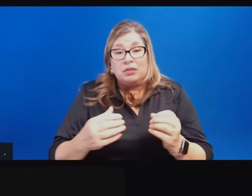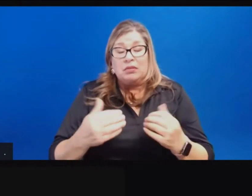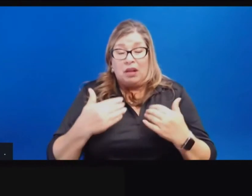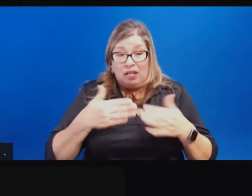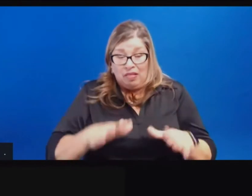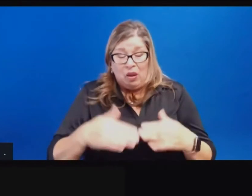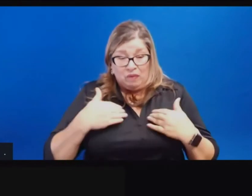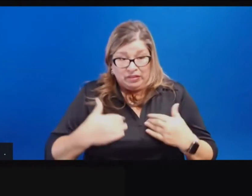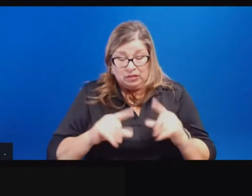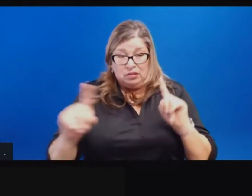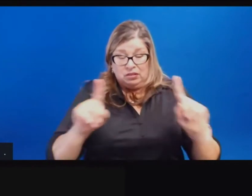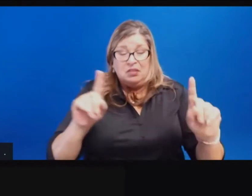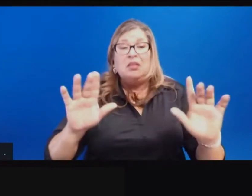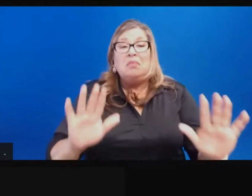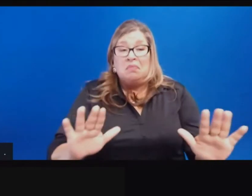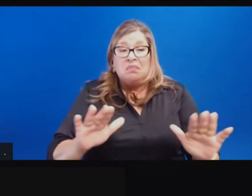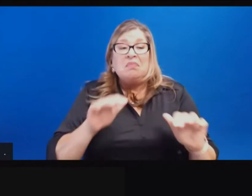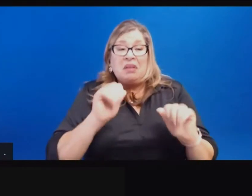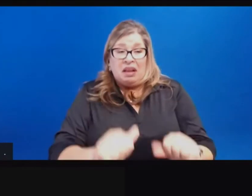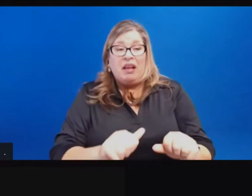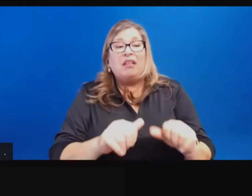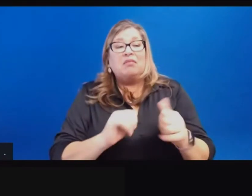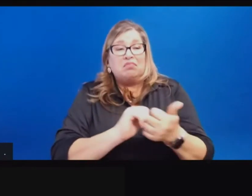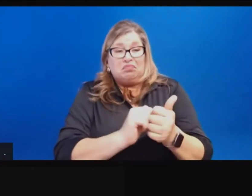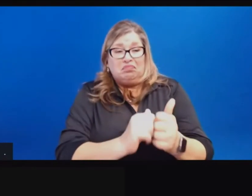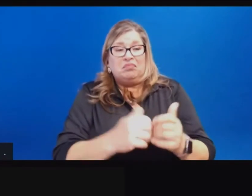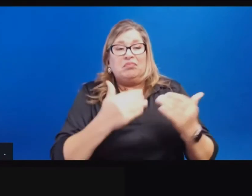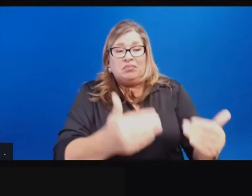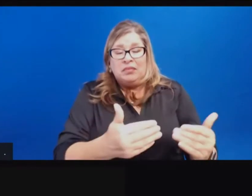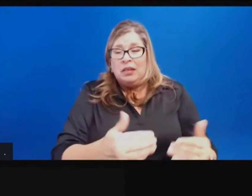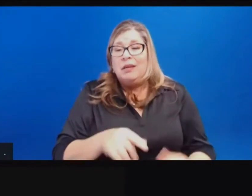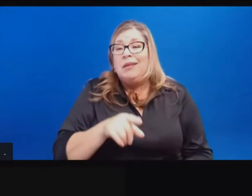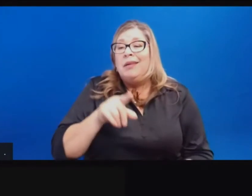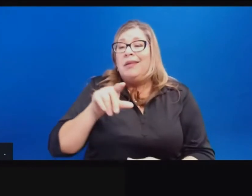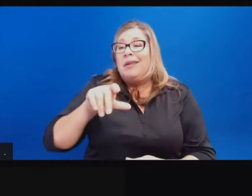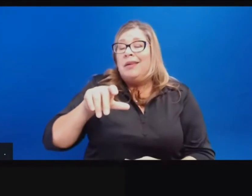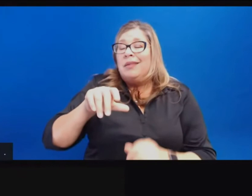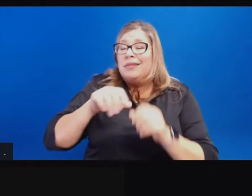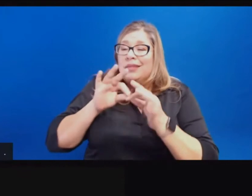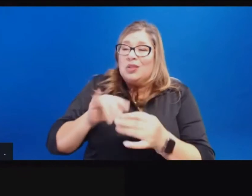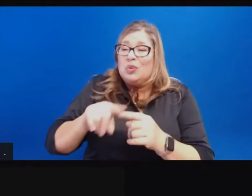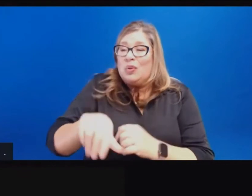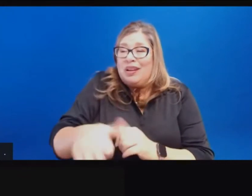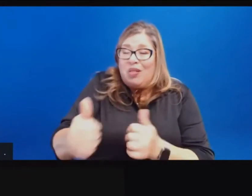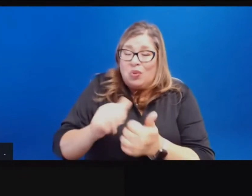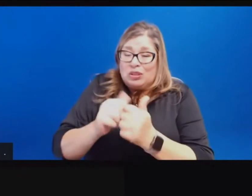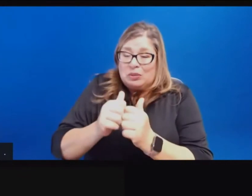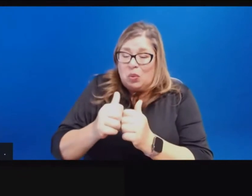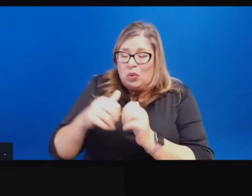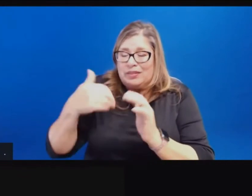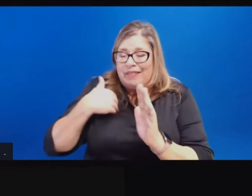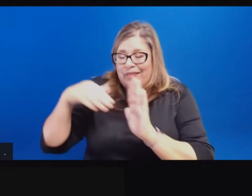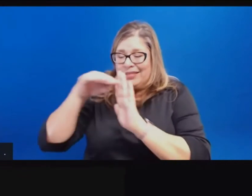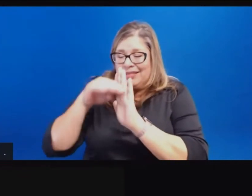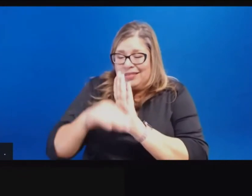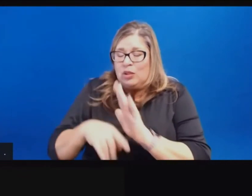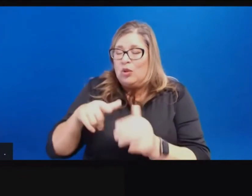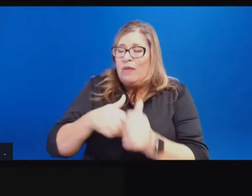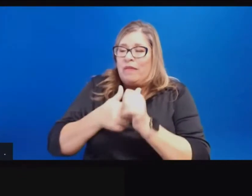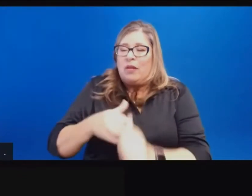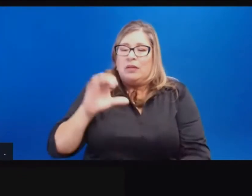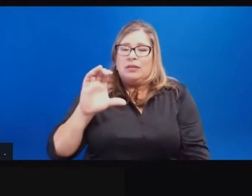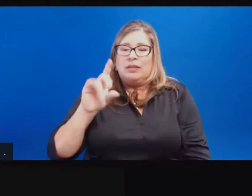the blueprint as to where other sports and other activities fall in the blueprint. You can find that on the CDPH